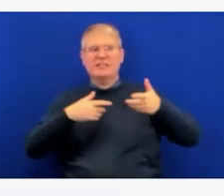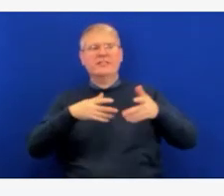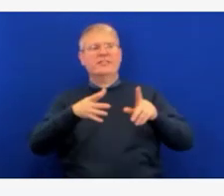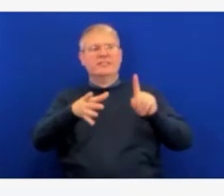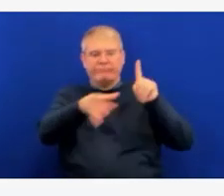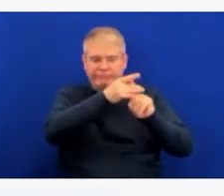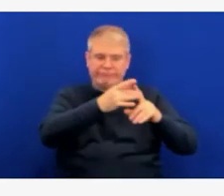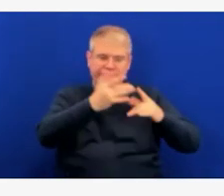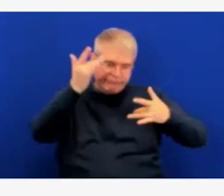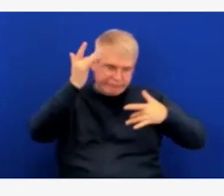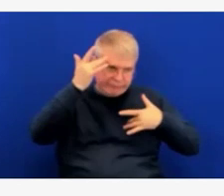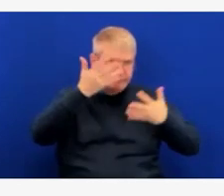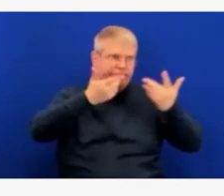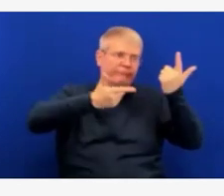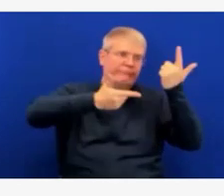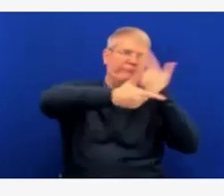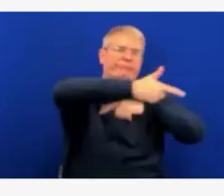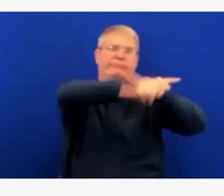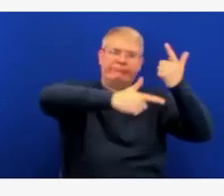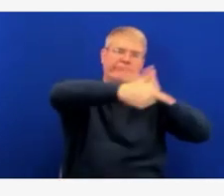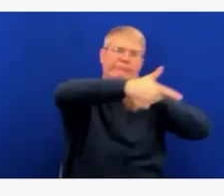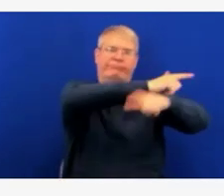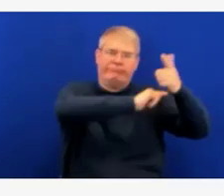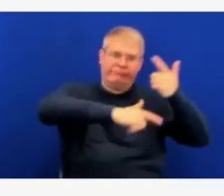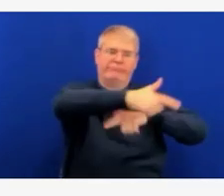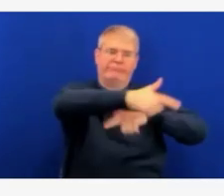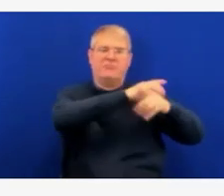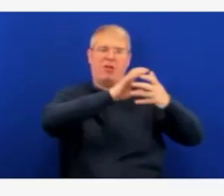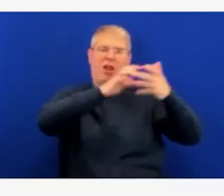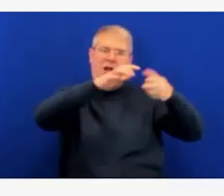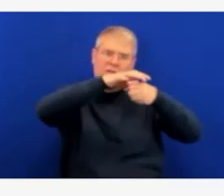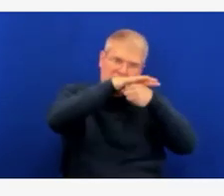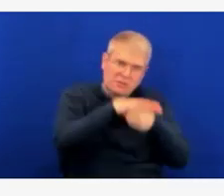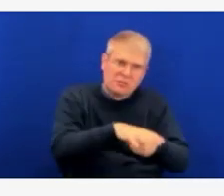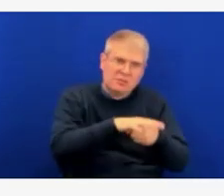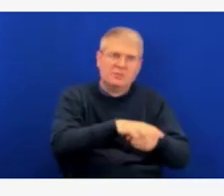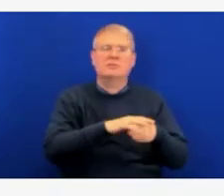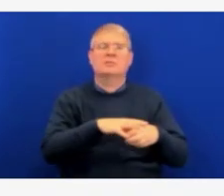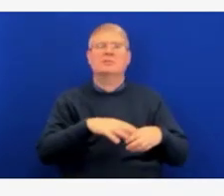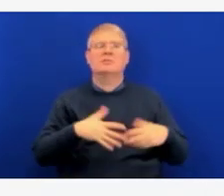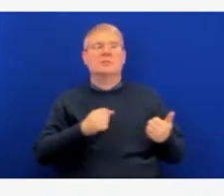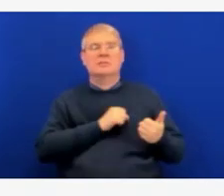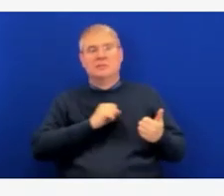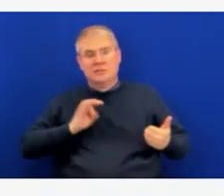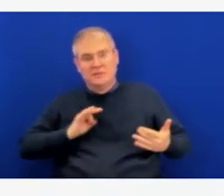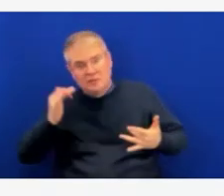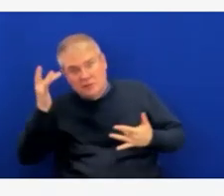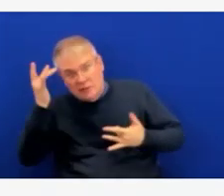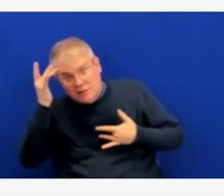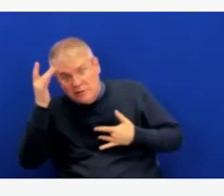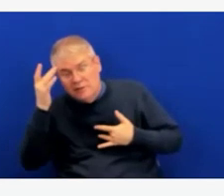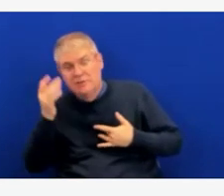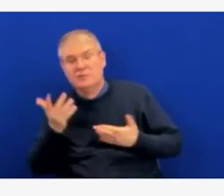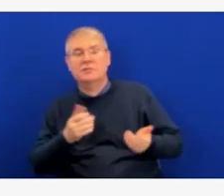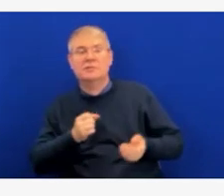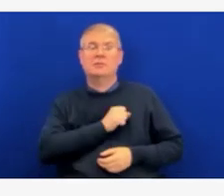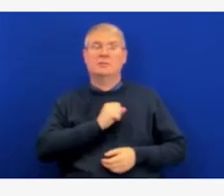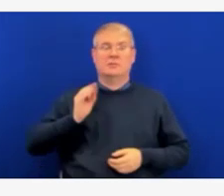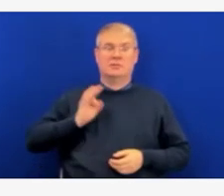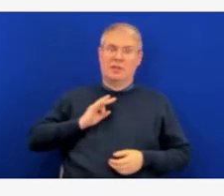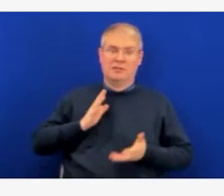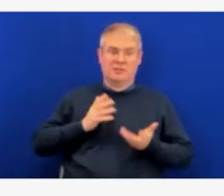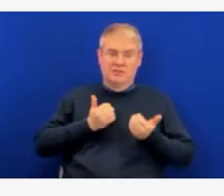setting. So, staffing sick, staffing out, cases still high coming into the